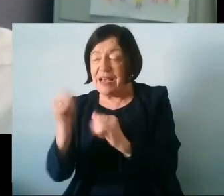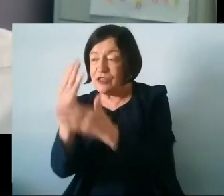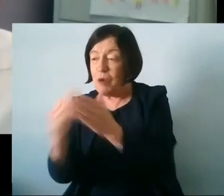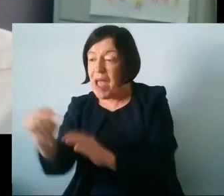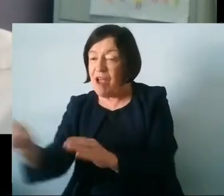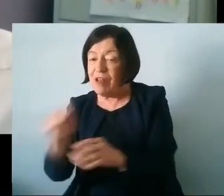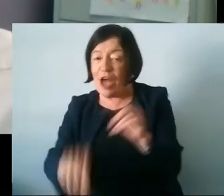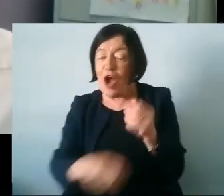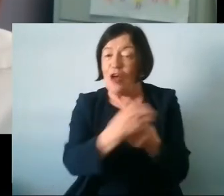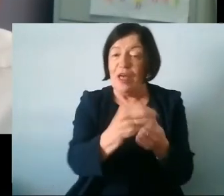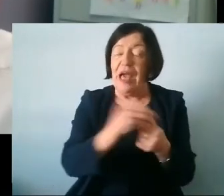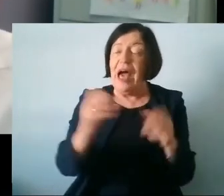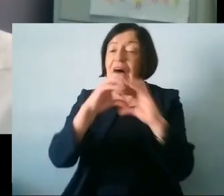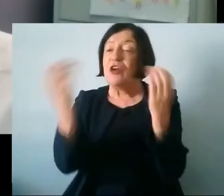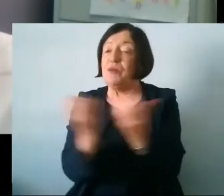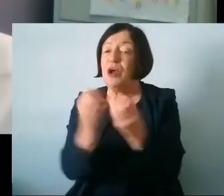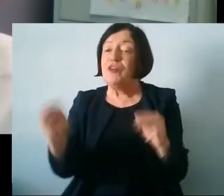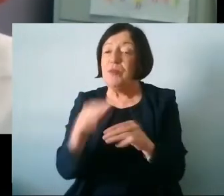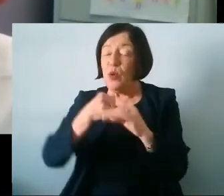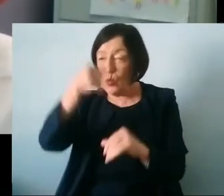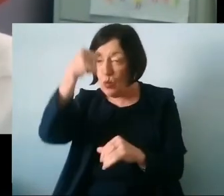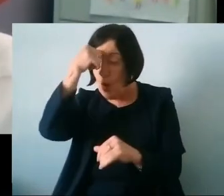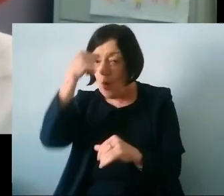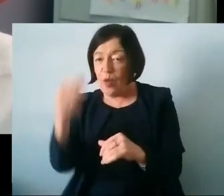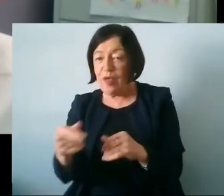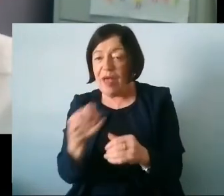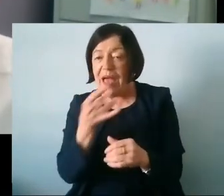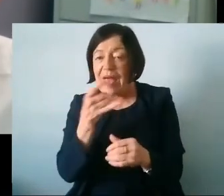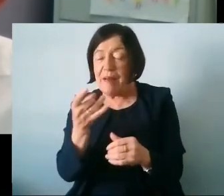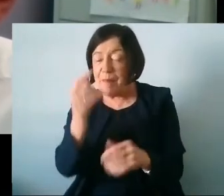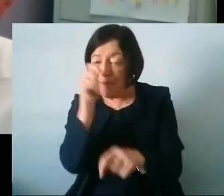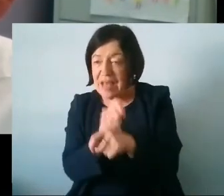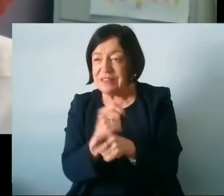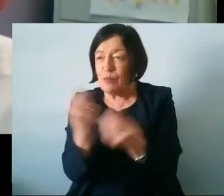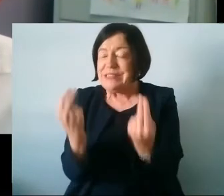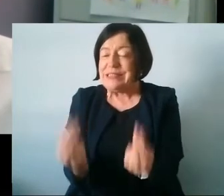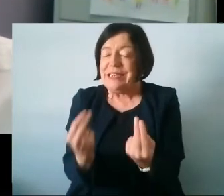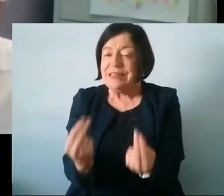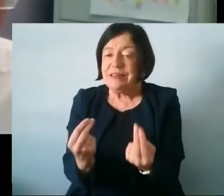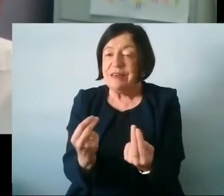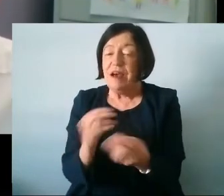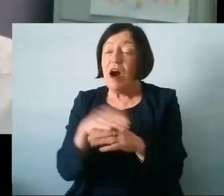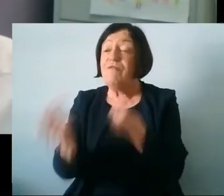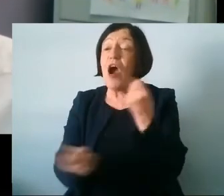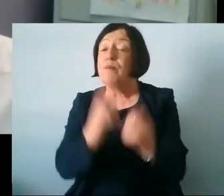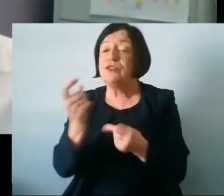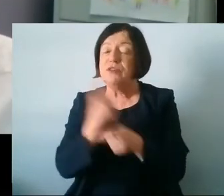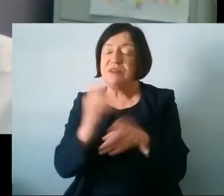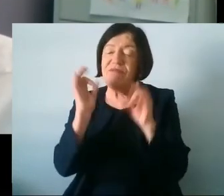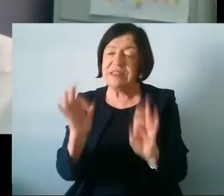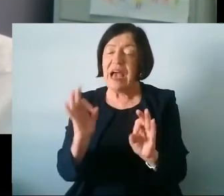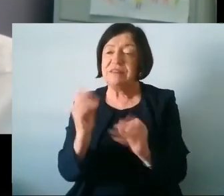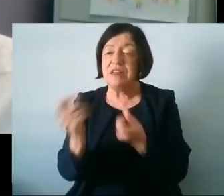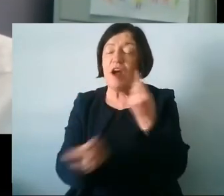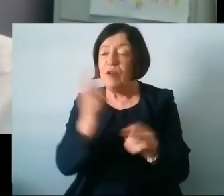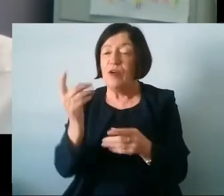others and the communities are the people who know best what is what is needed there in terms of opportunity there's a fantastic opportunity with the